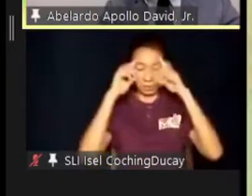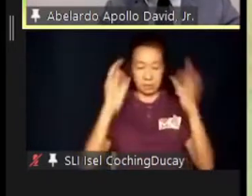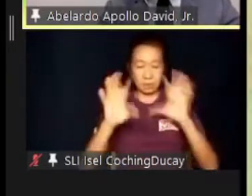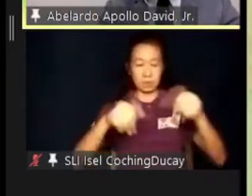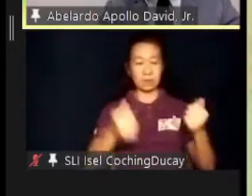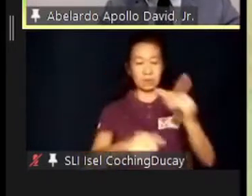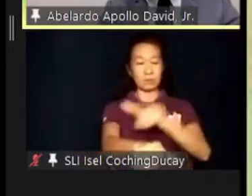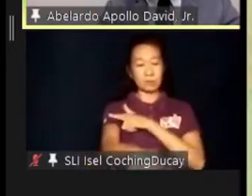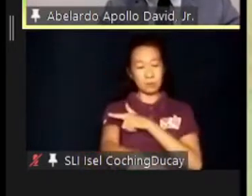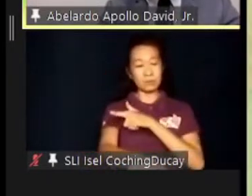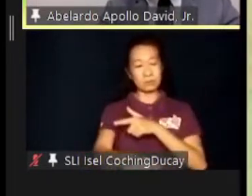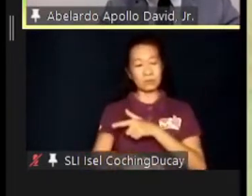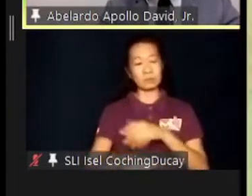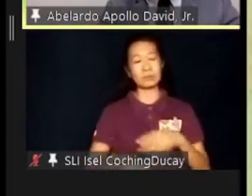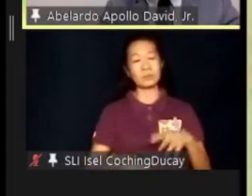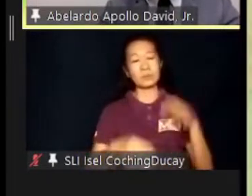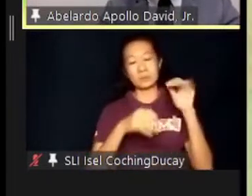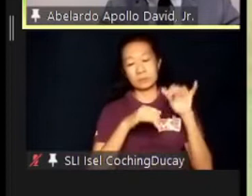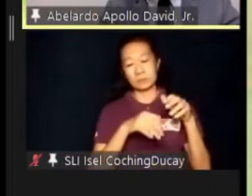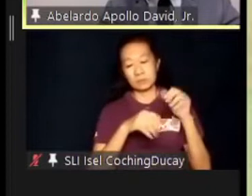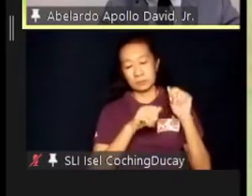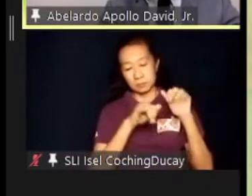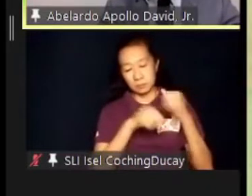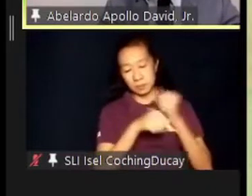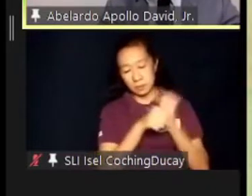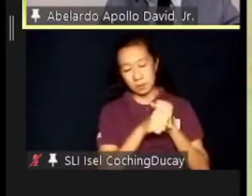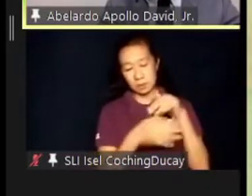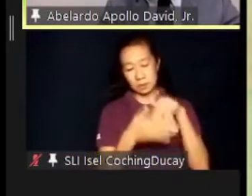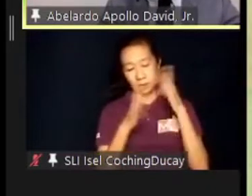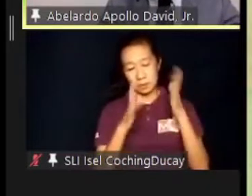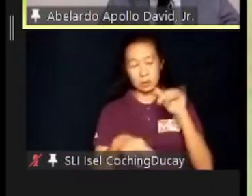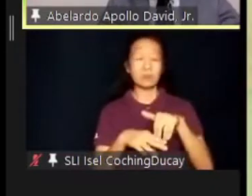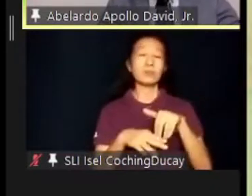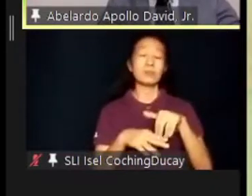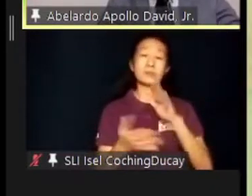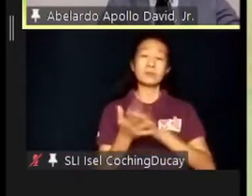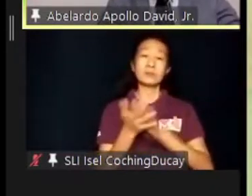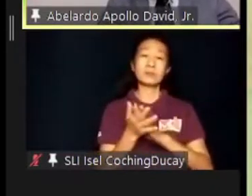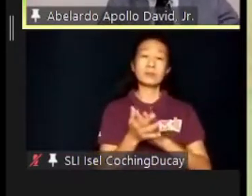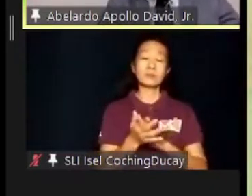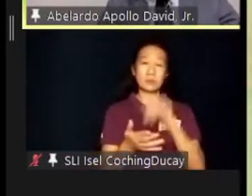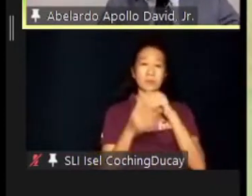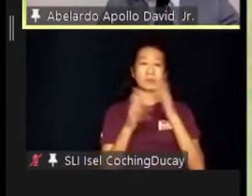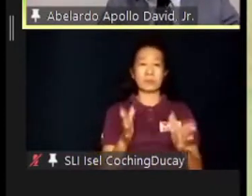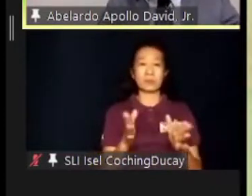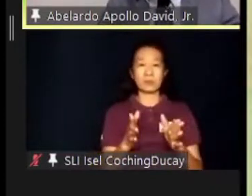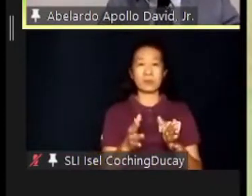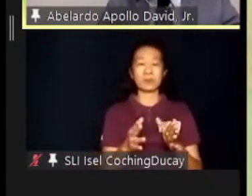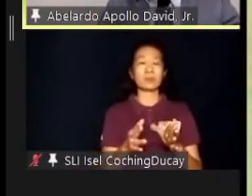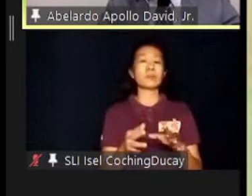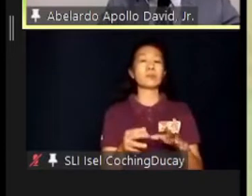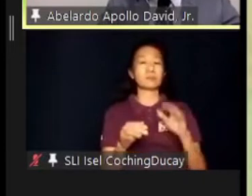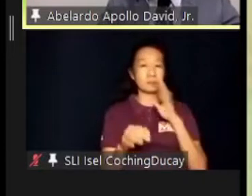long they intend to keep the student in school. As the student approaches the prospect of independent